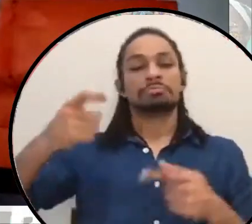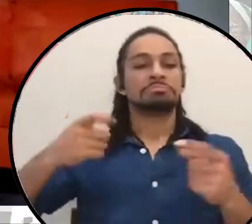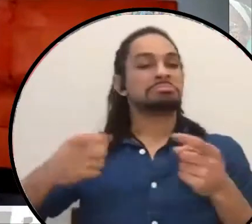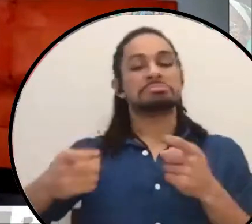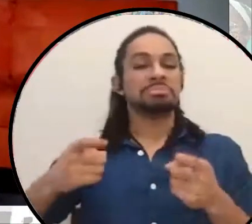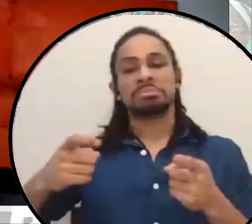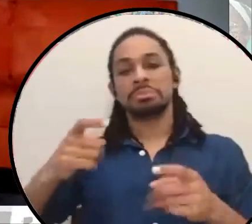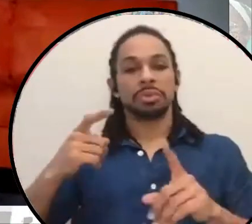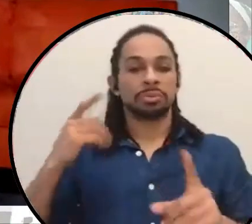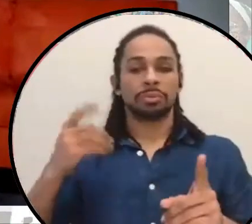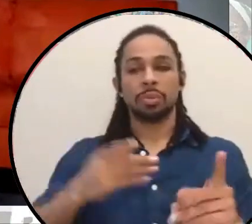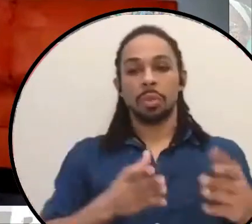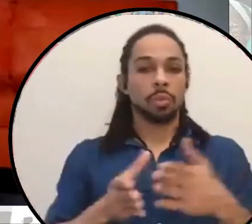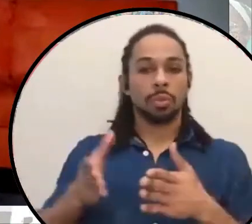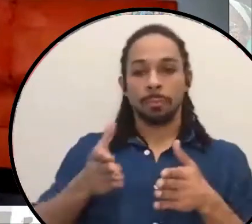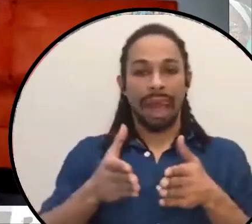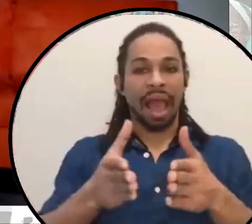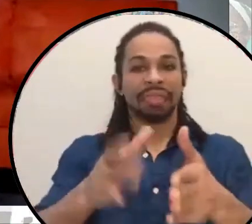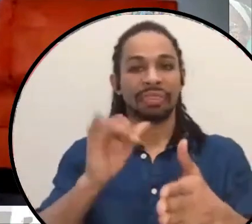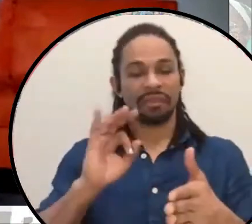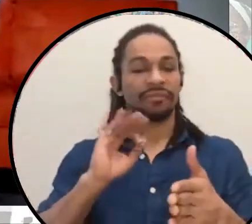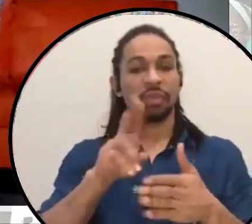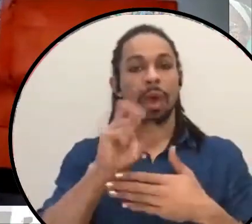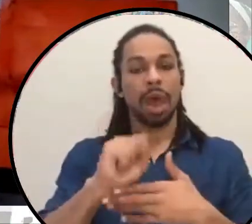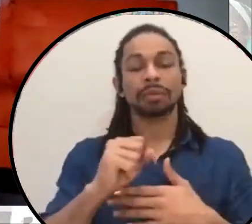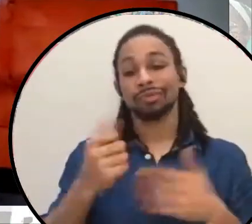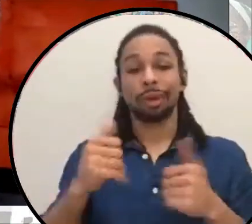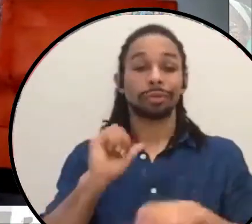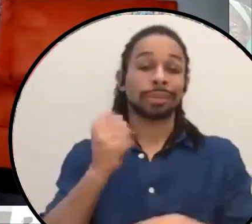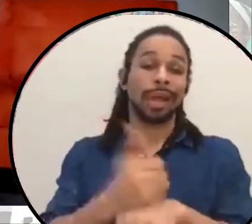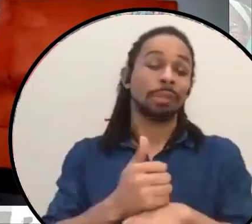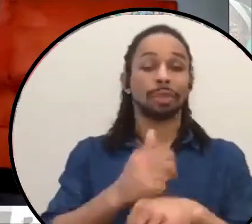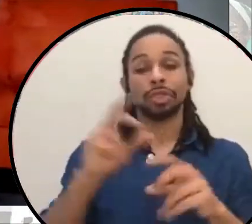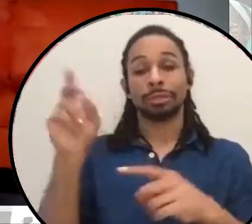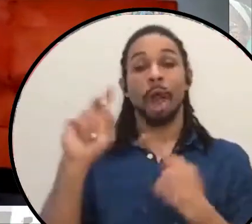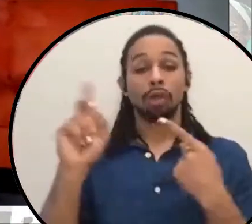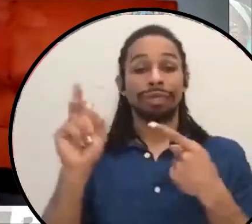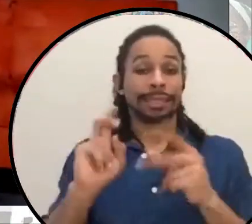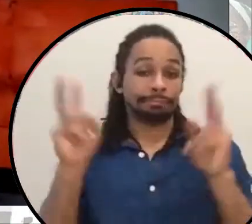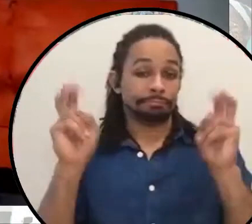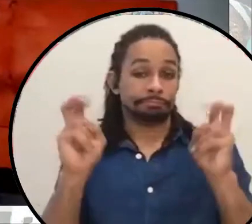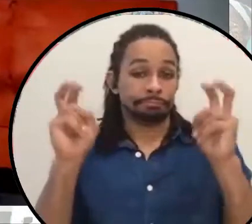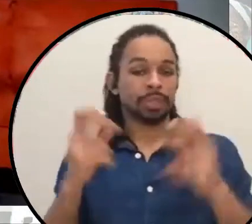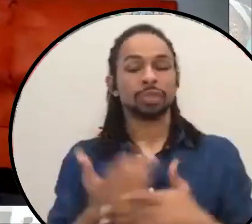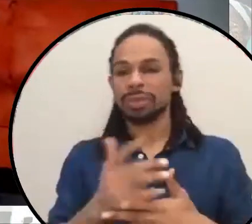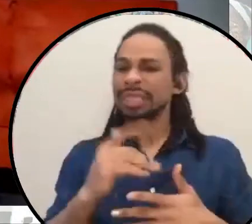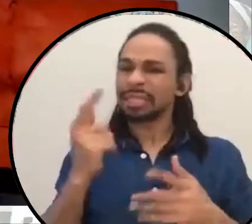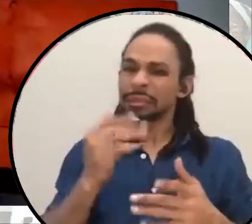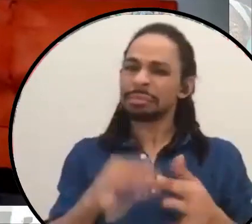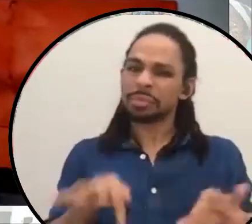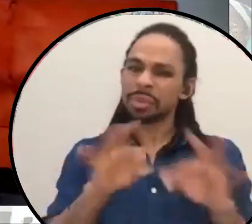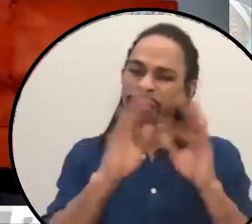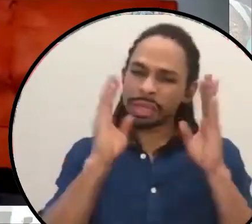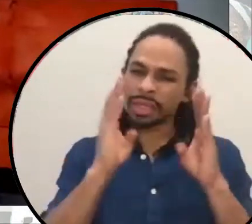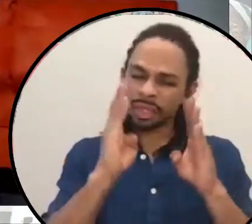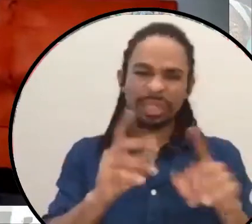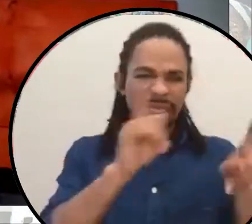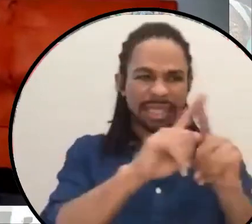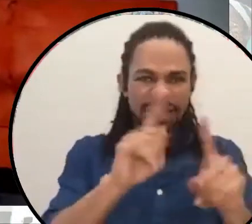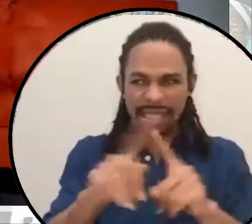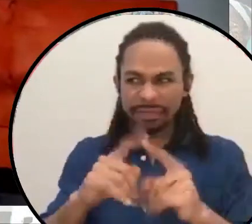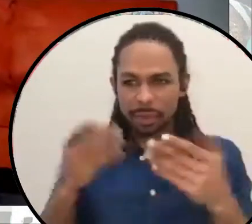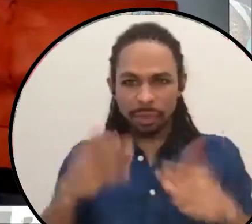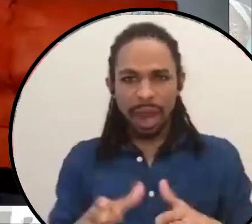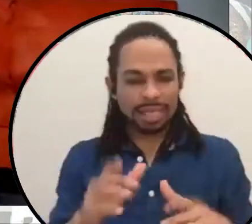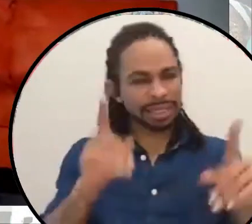so-called democracy. And so it is really important also to pay attention to different ways that different kinds of communities are engaging with this and